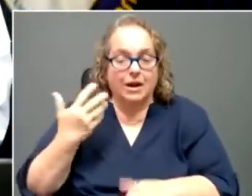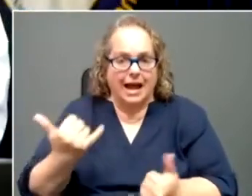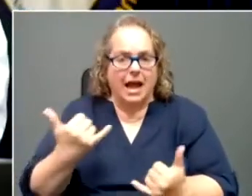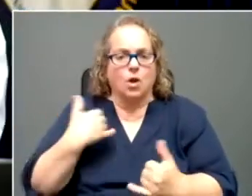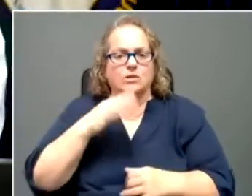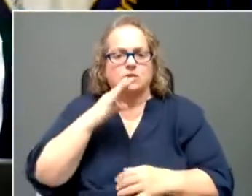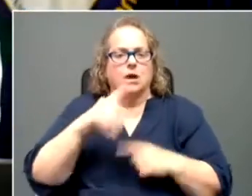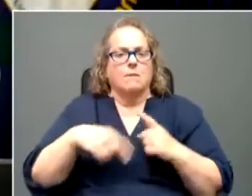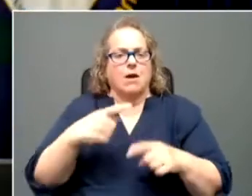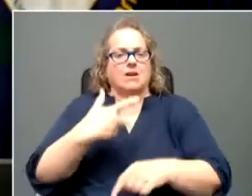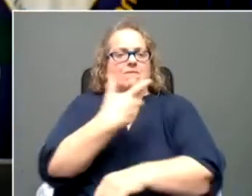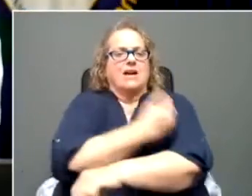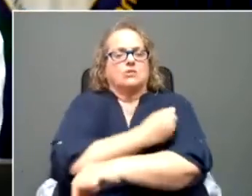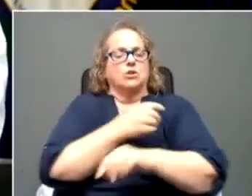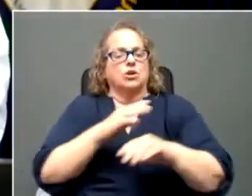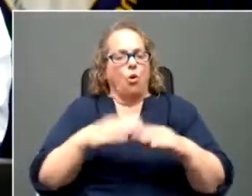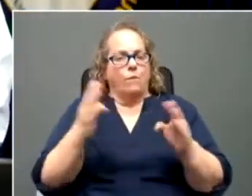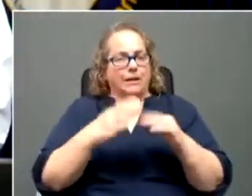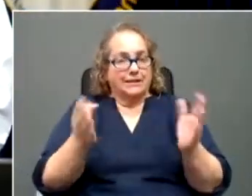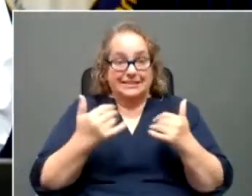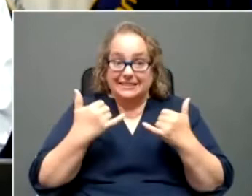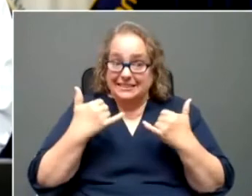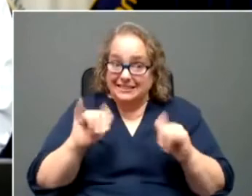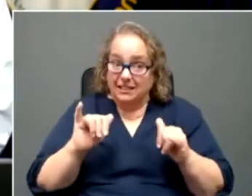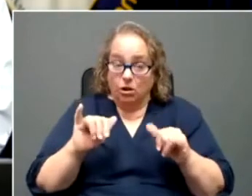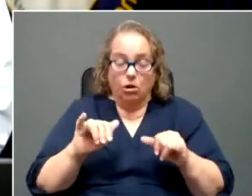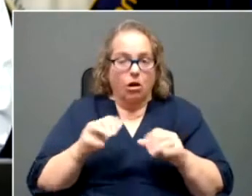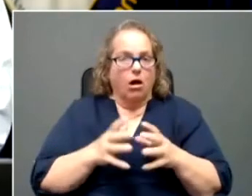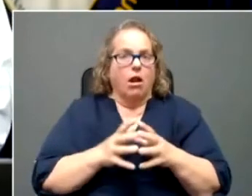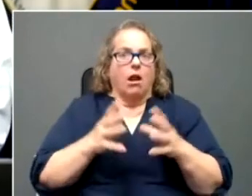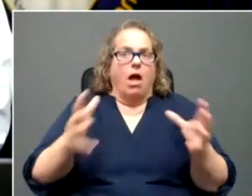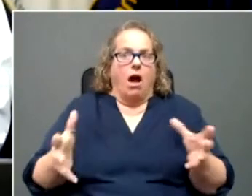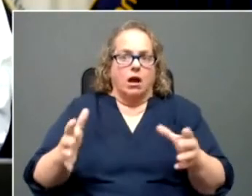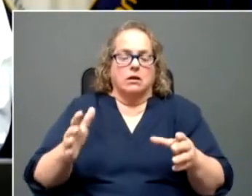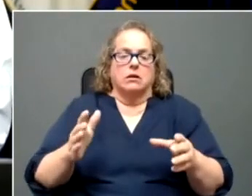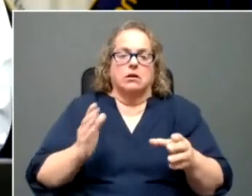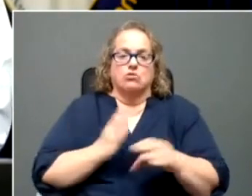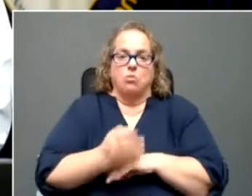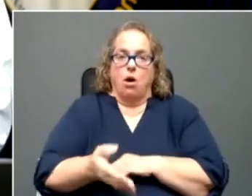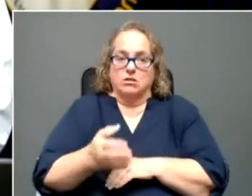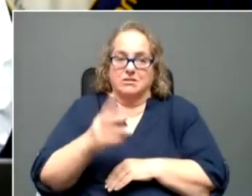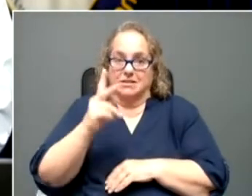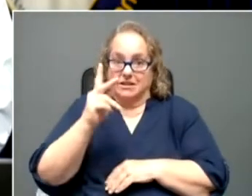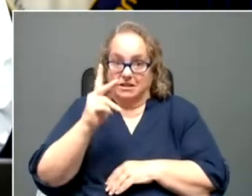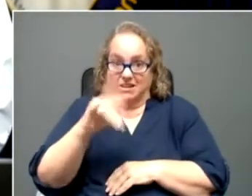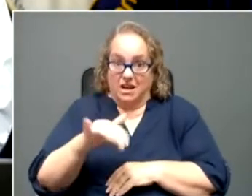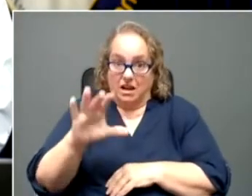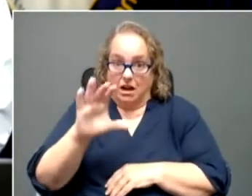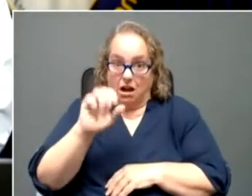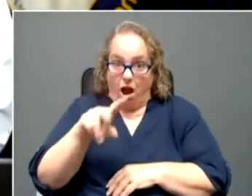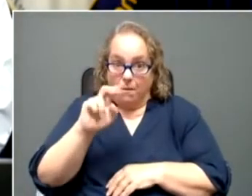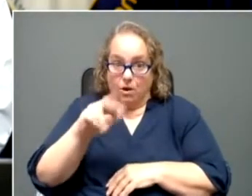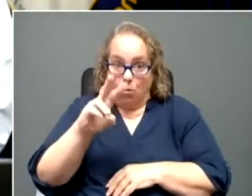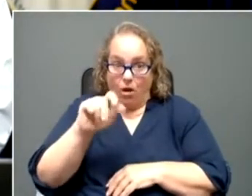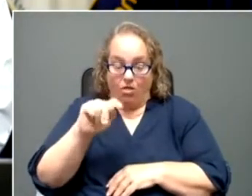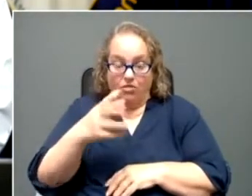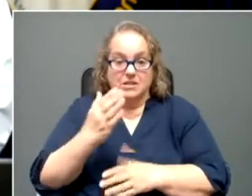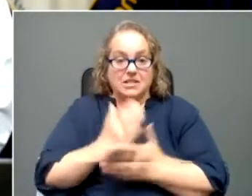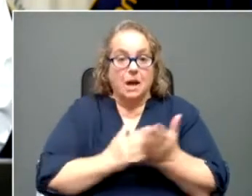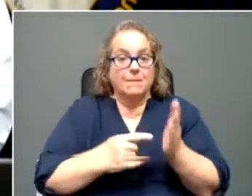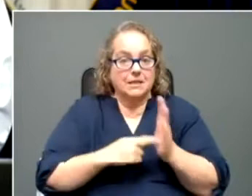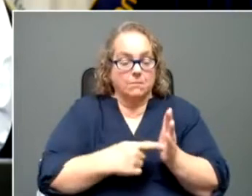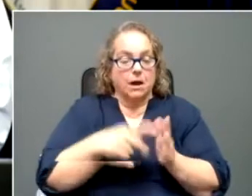openings. Still a whole lot across the Commonwealth. We want to give you a couple of examples. Pikeville Medical Center